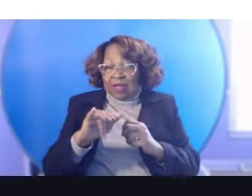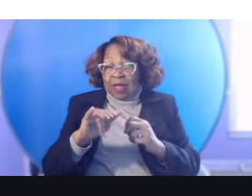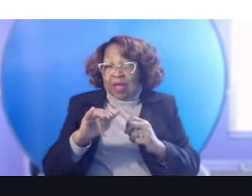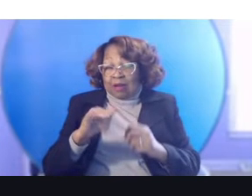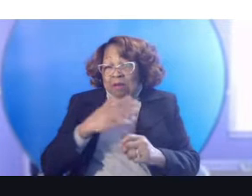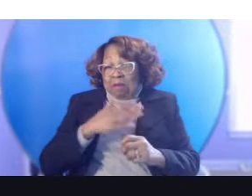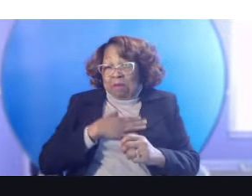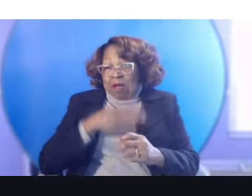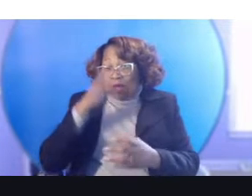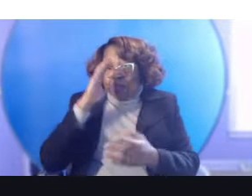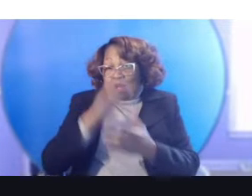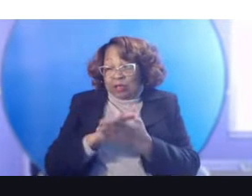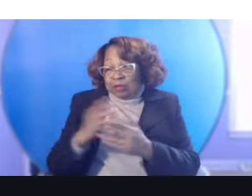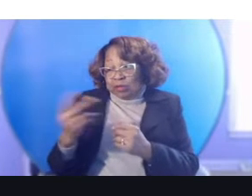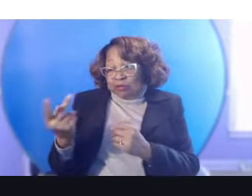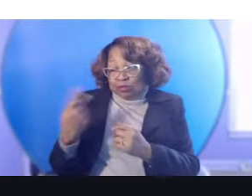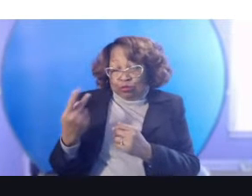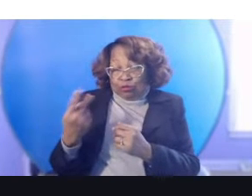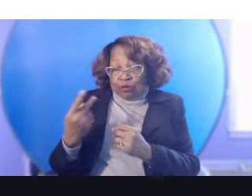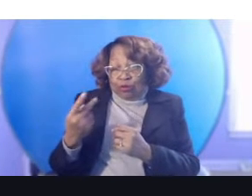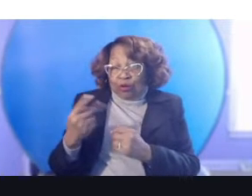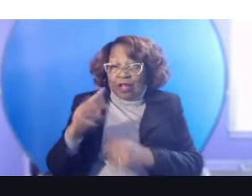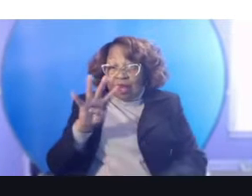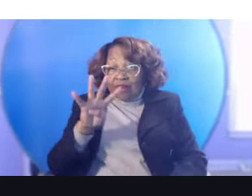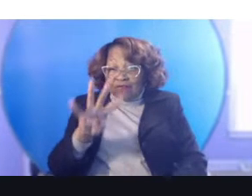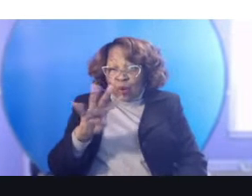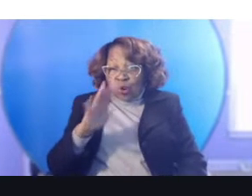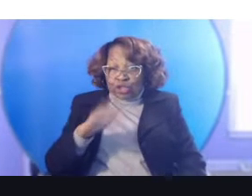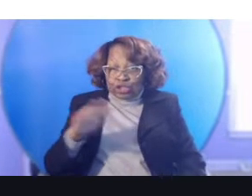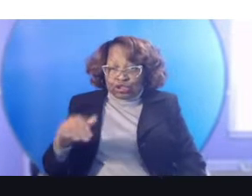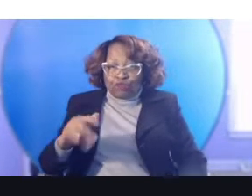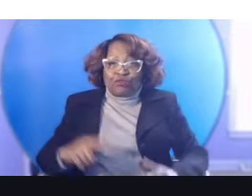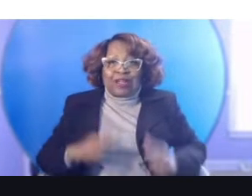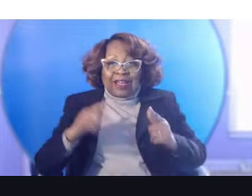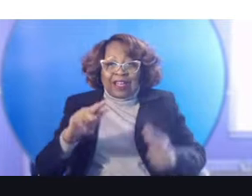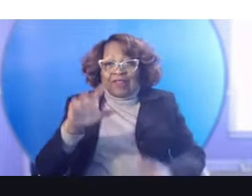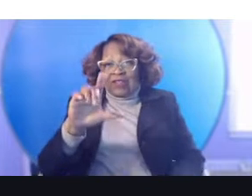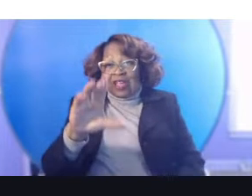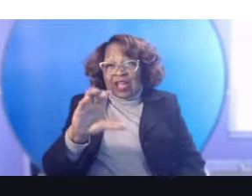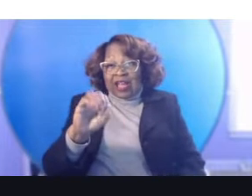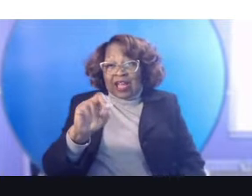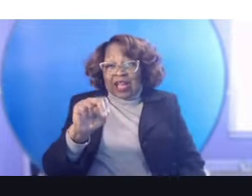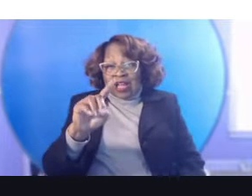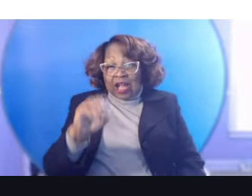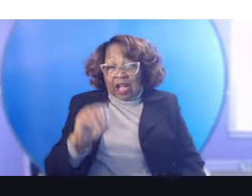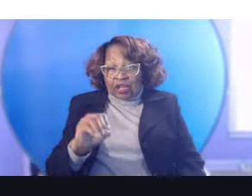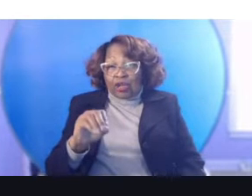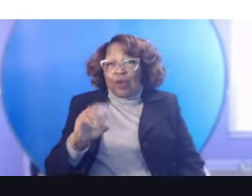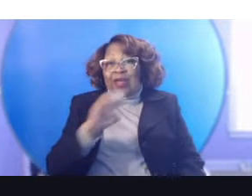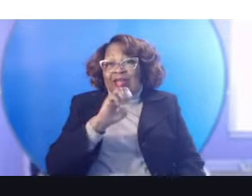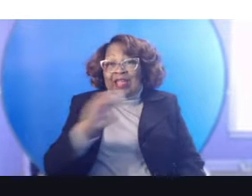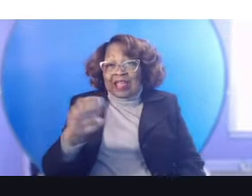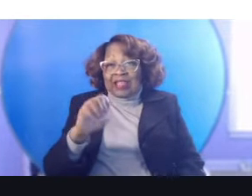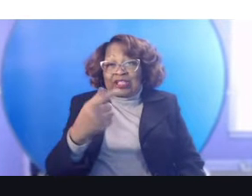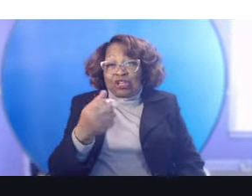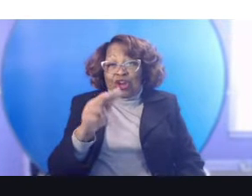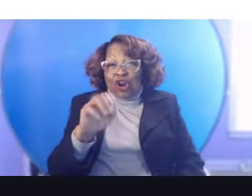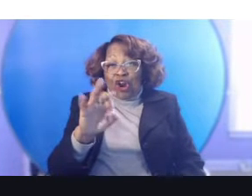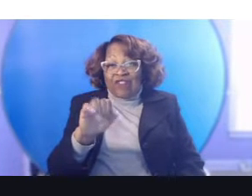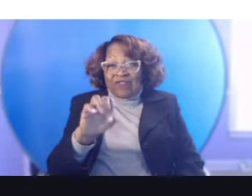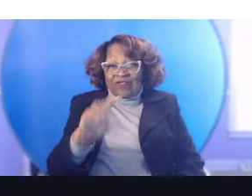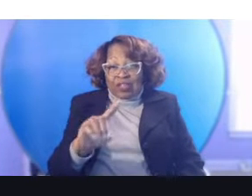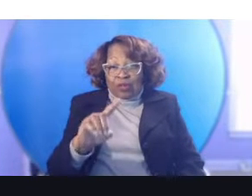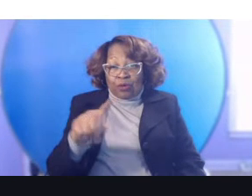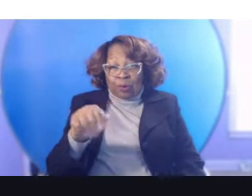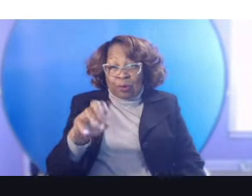husband and our four children lived in a condo, uh, in East Parkville Park, 14